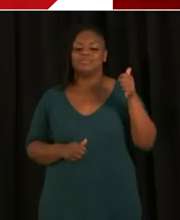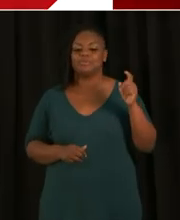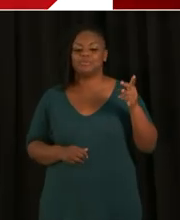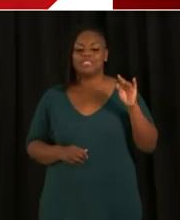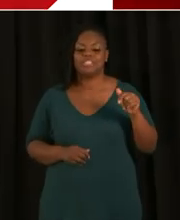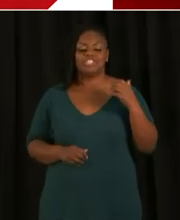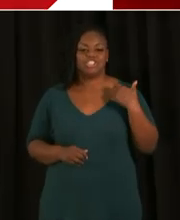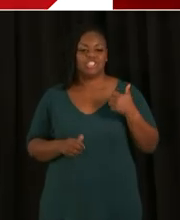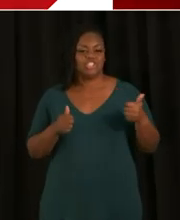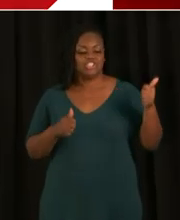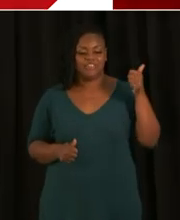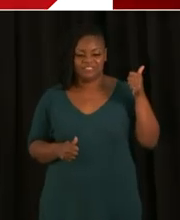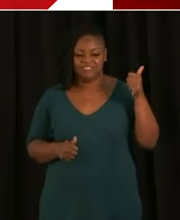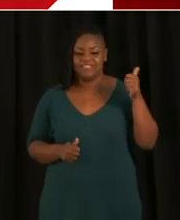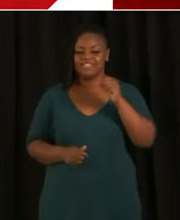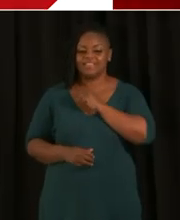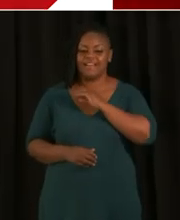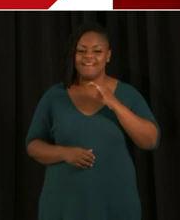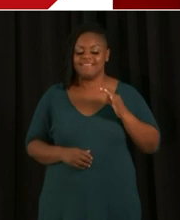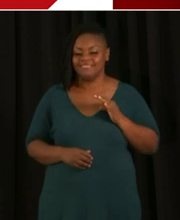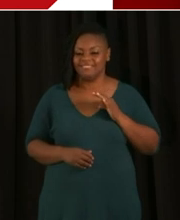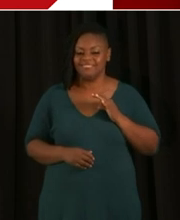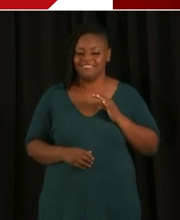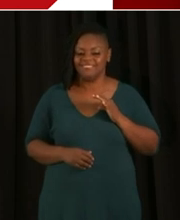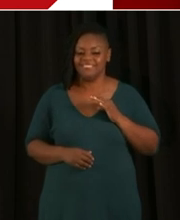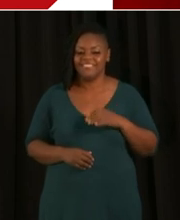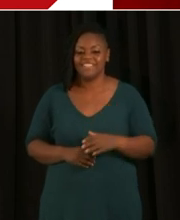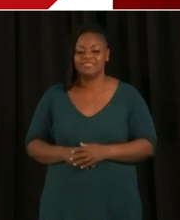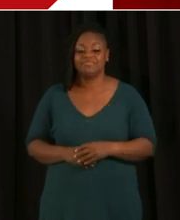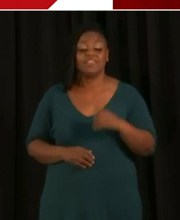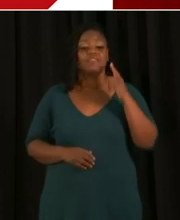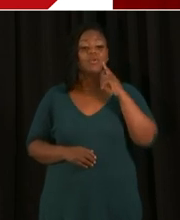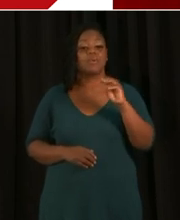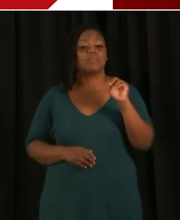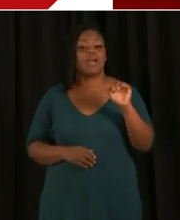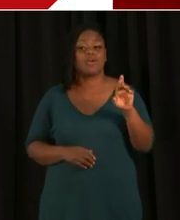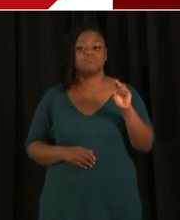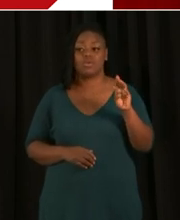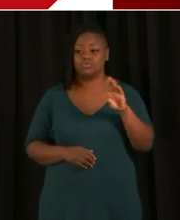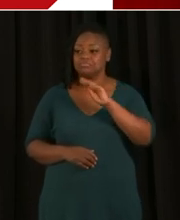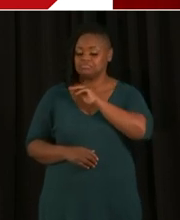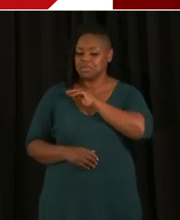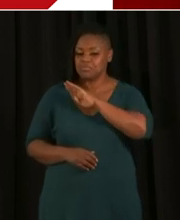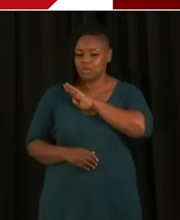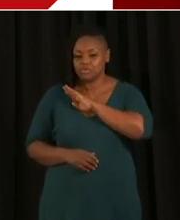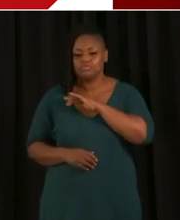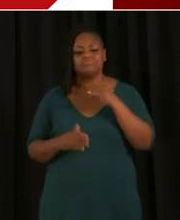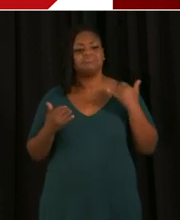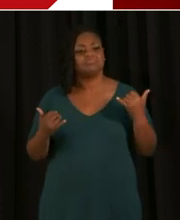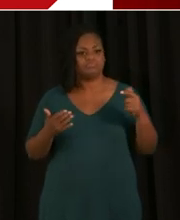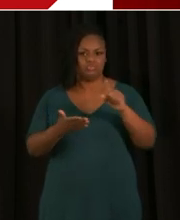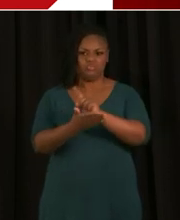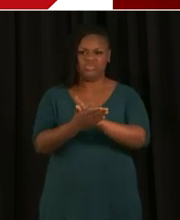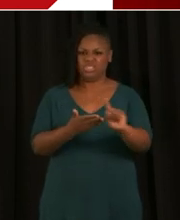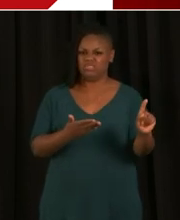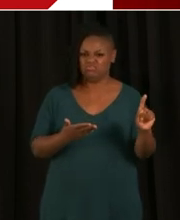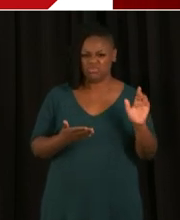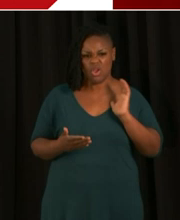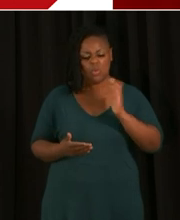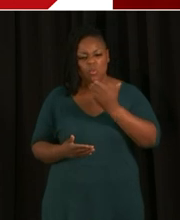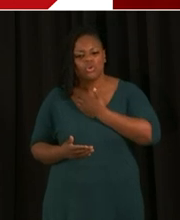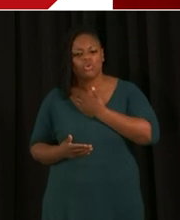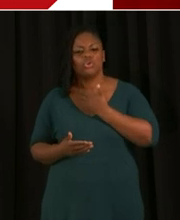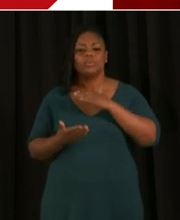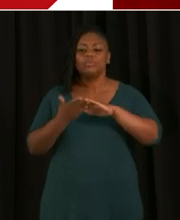Bowser. I want to thank you for joining us this week and for all of our Community Leader Calls as we provide you updates